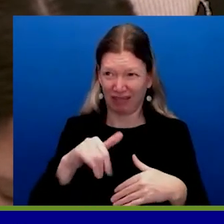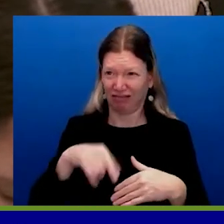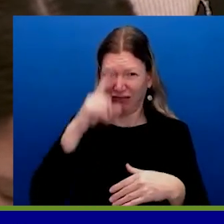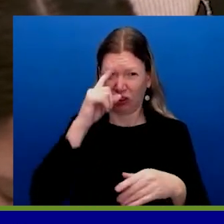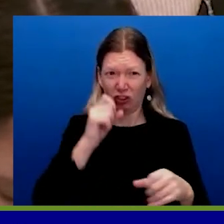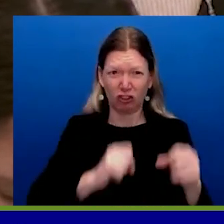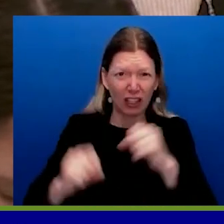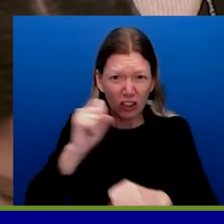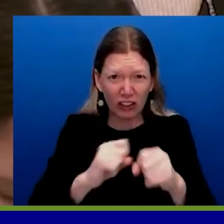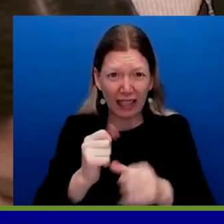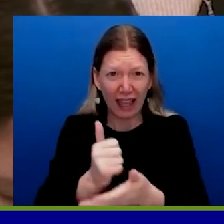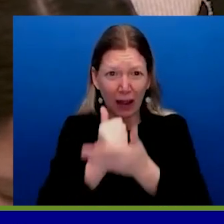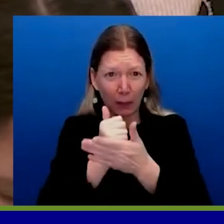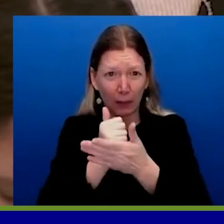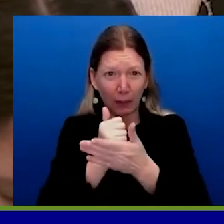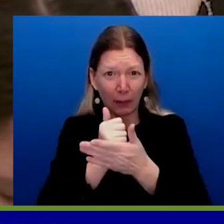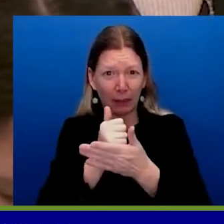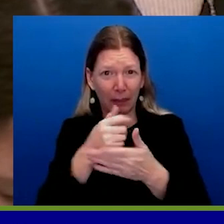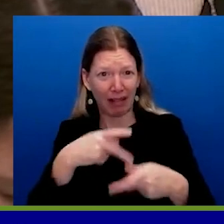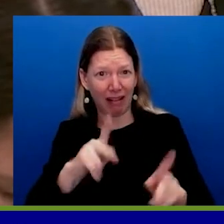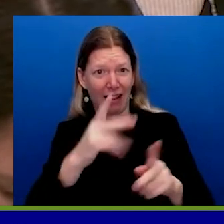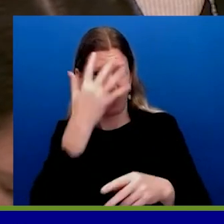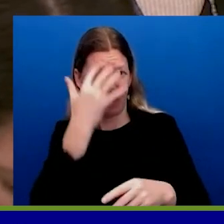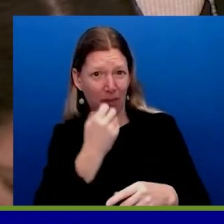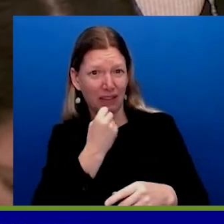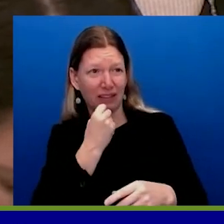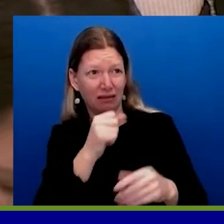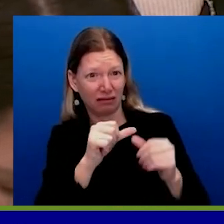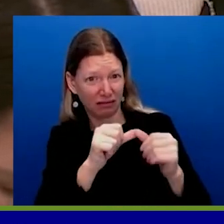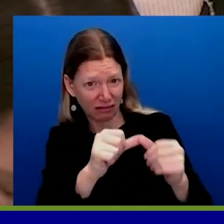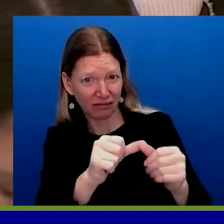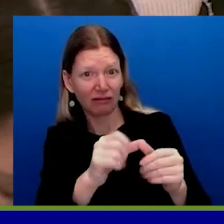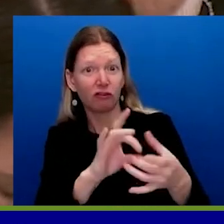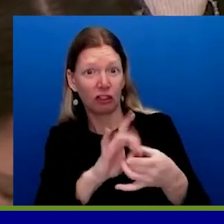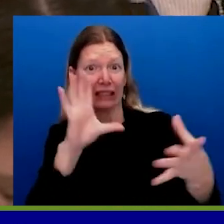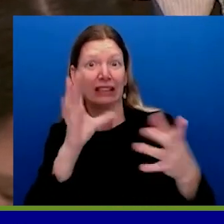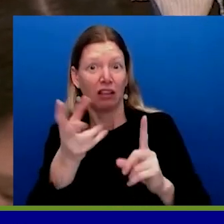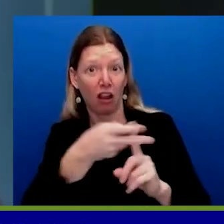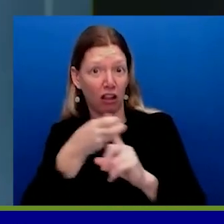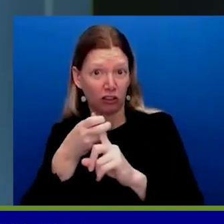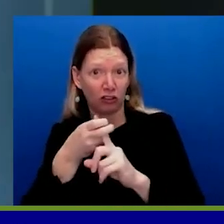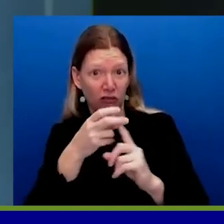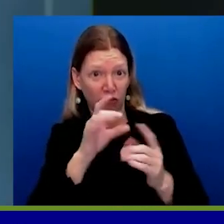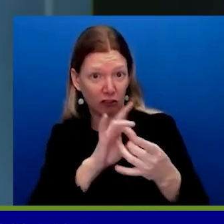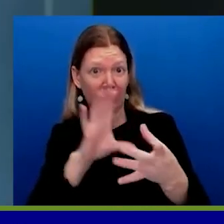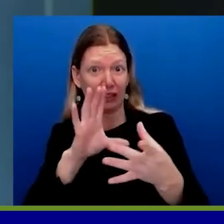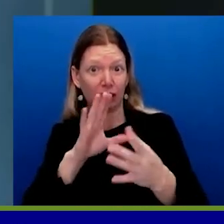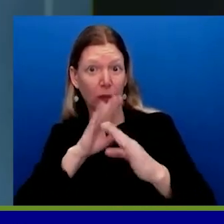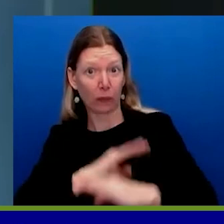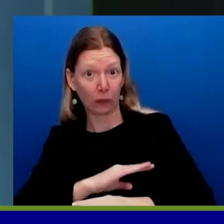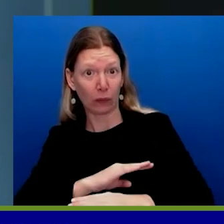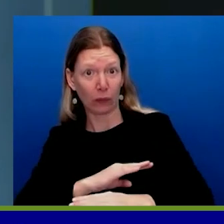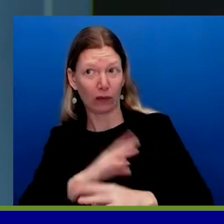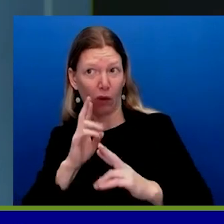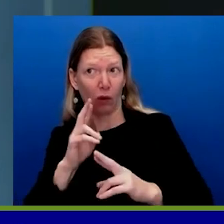releasing these hostages on the hope that he won't be targeted or will be- You're asking me kind of get into the psychology of Hamas, and I'm just not going to